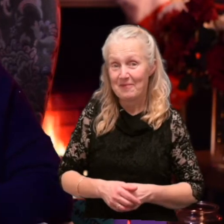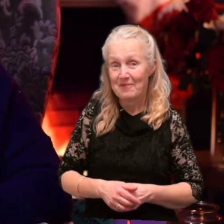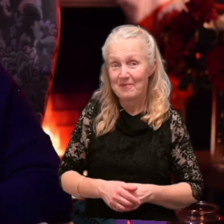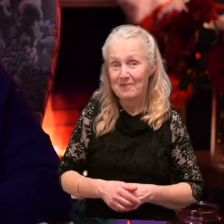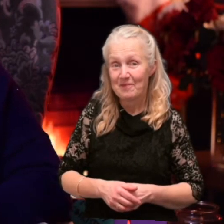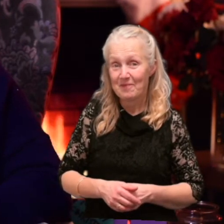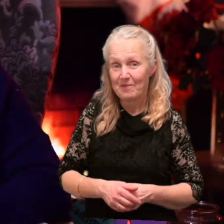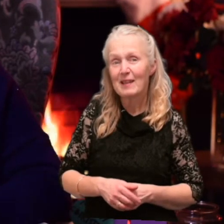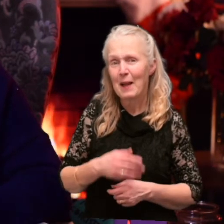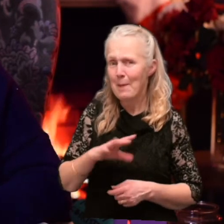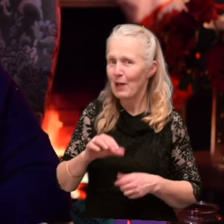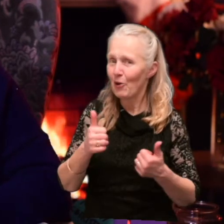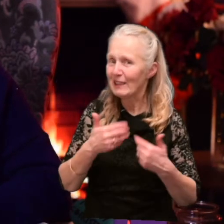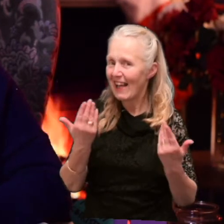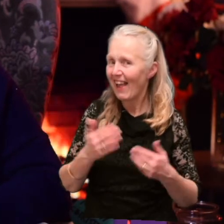It's been a good day.